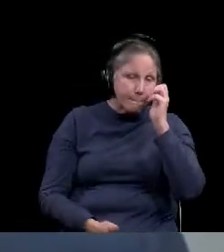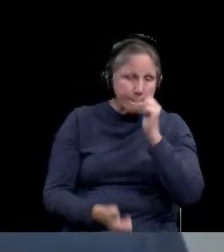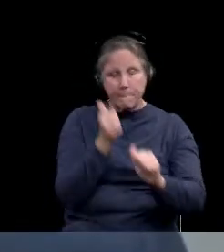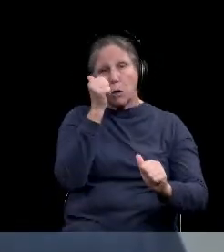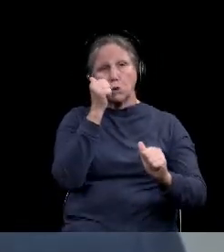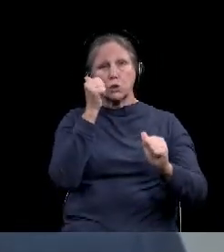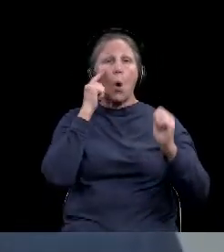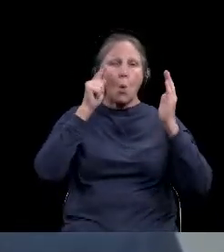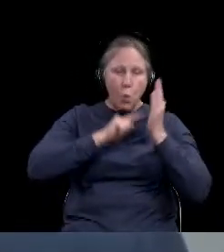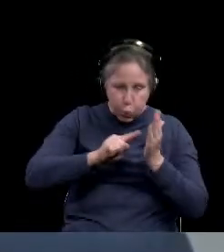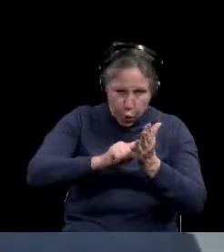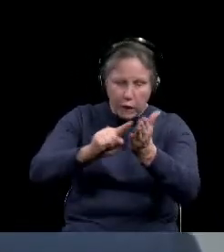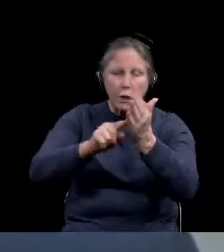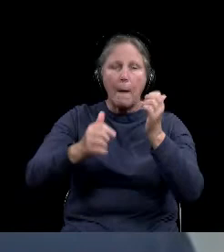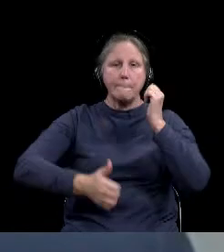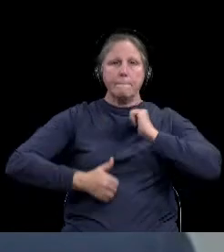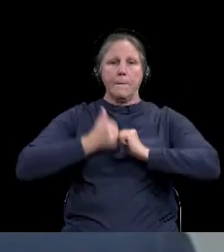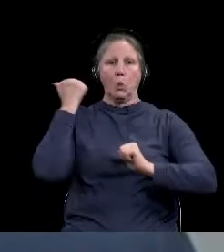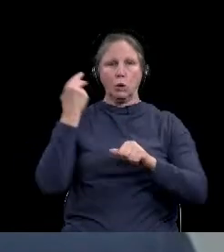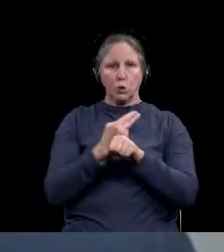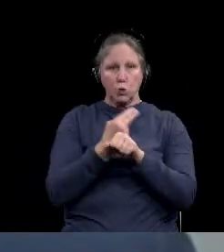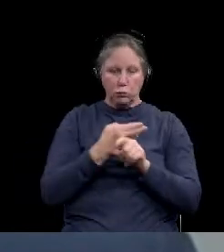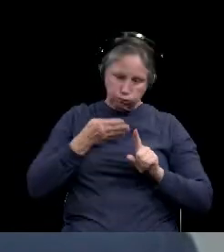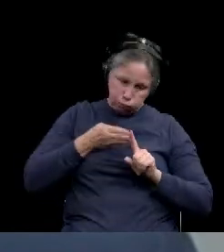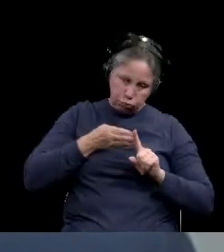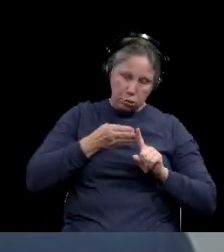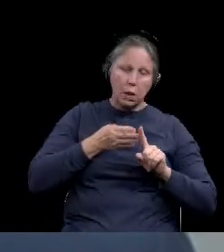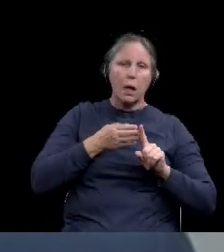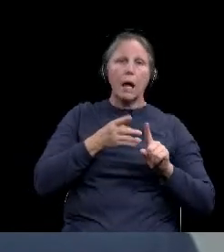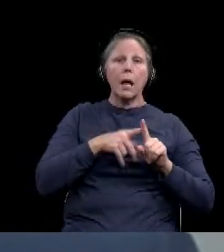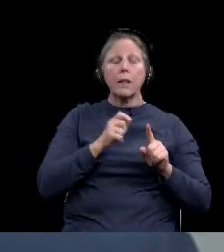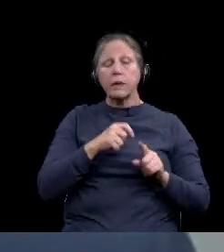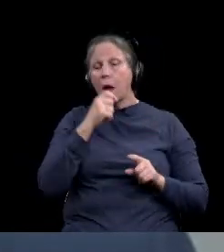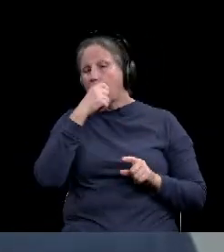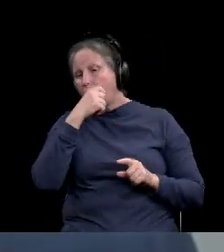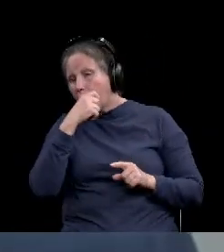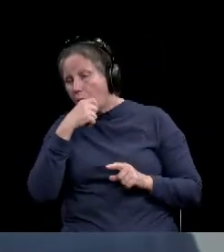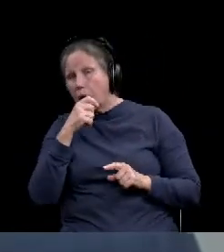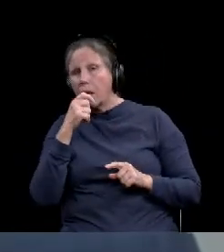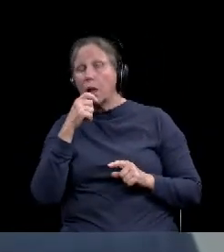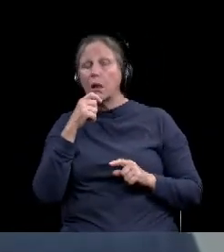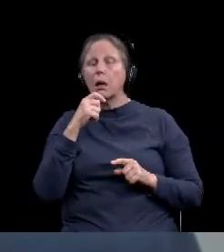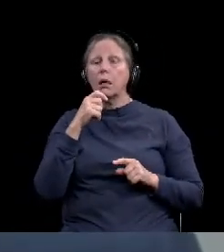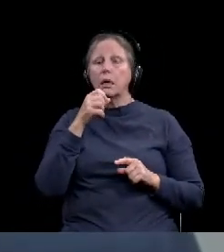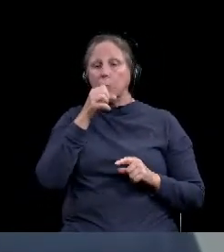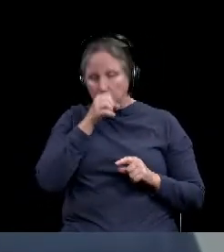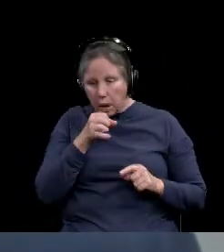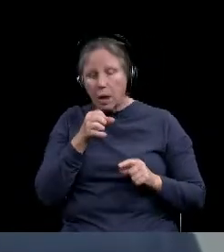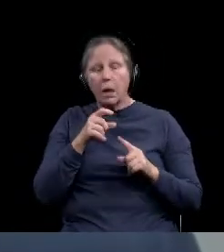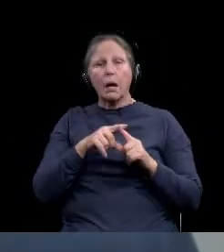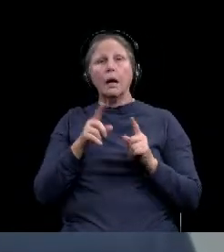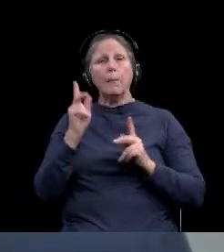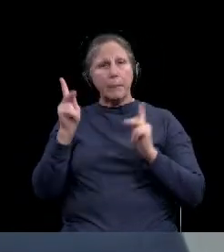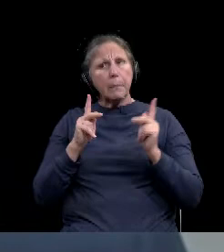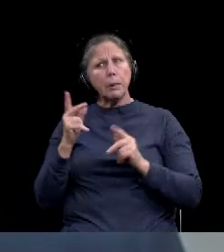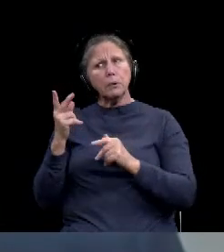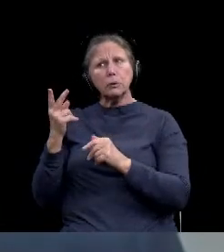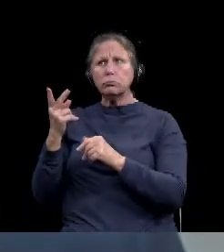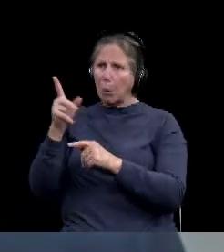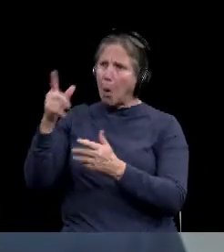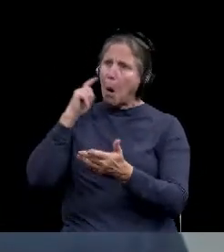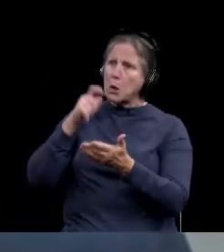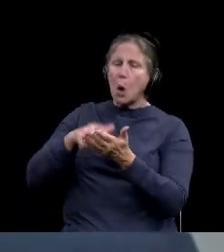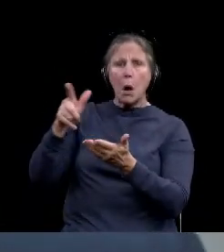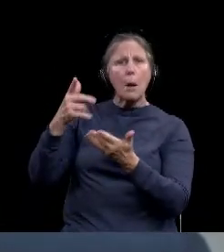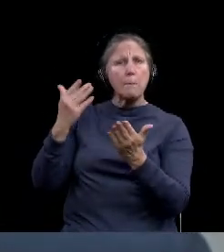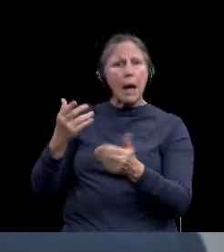studied at this point. know that the, uh, oral and saliva tests have, um, attracted a lot of attention and appropriately. So